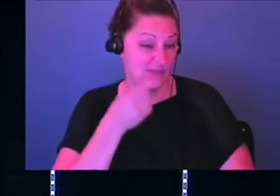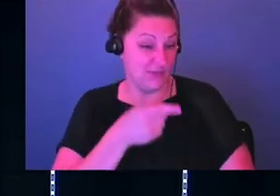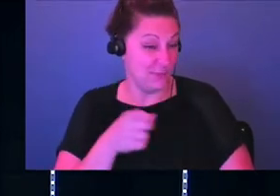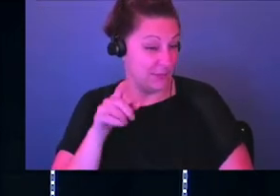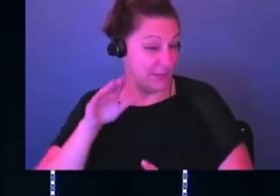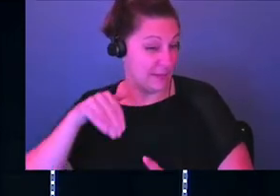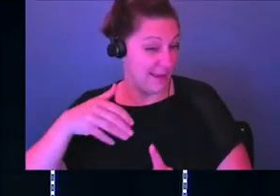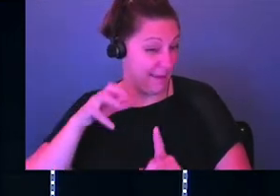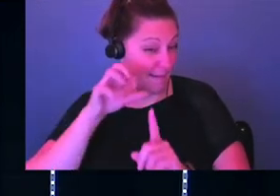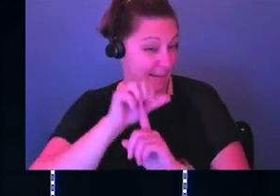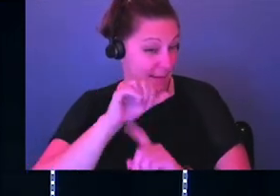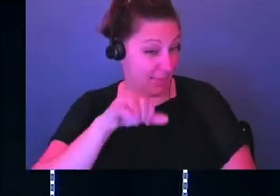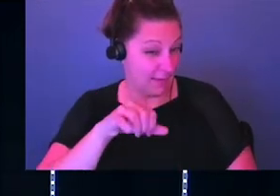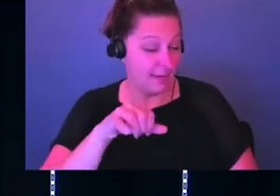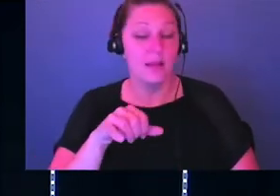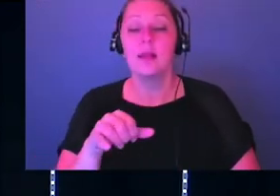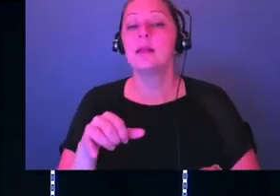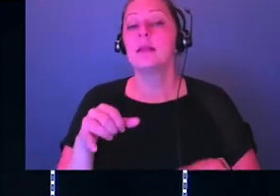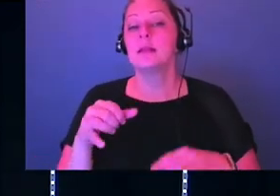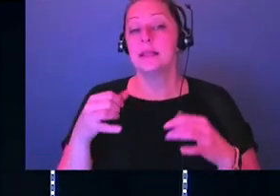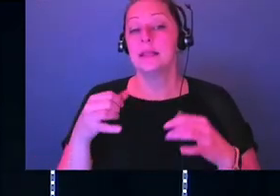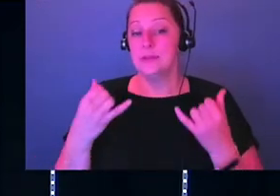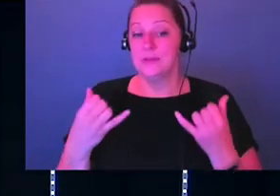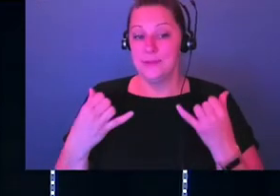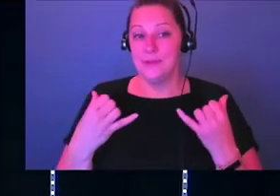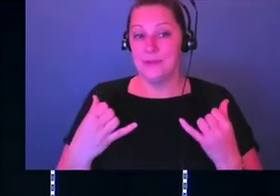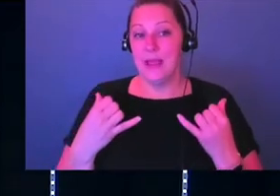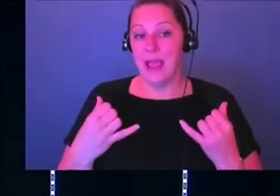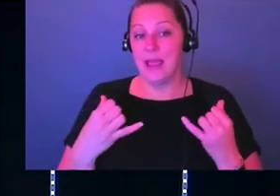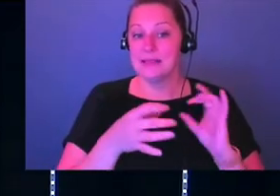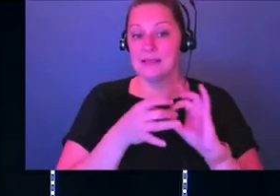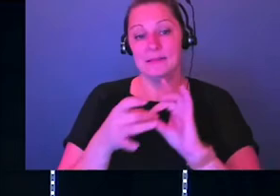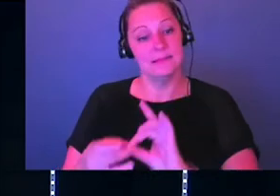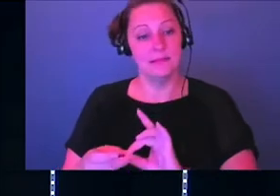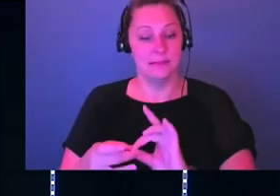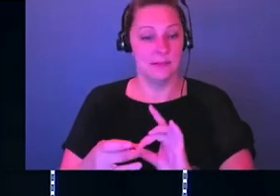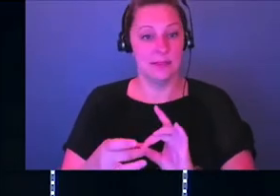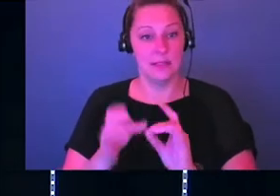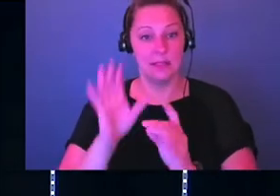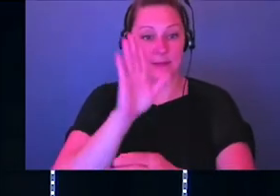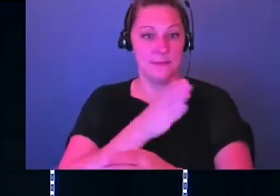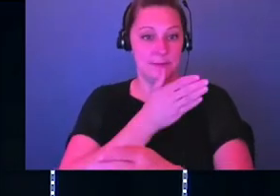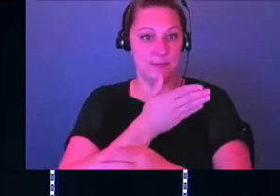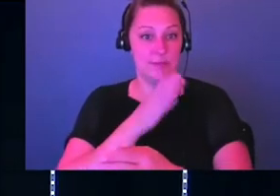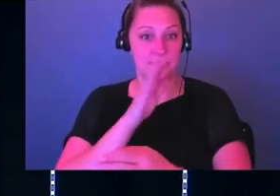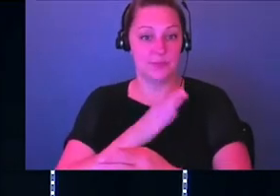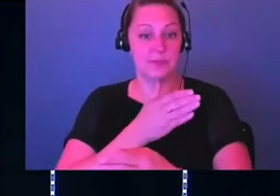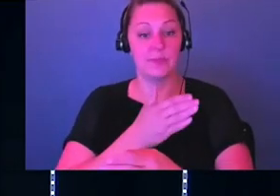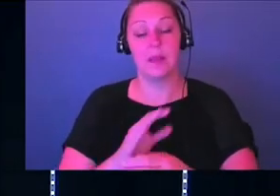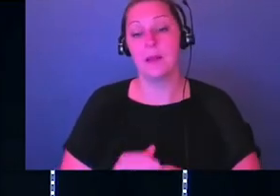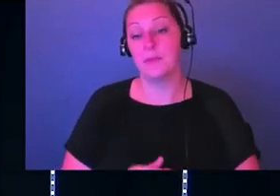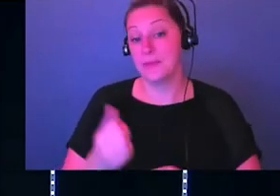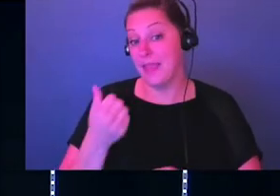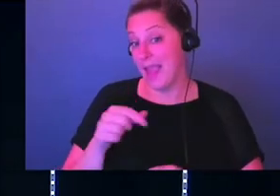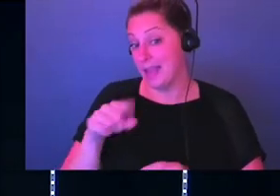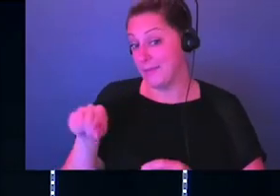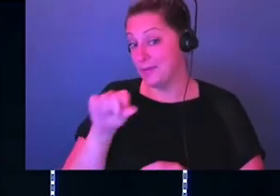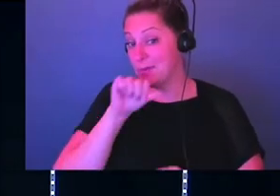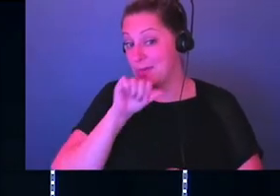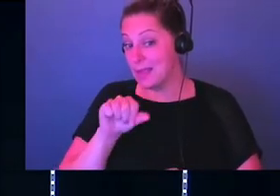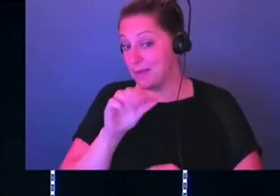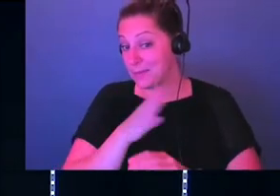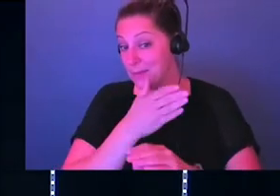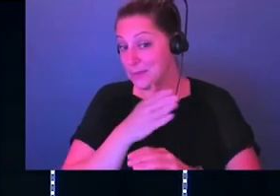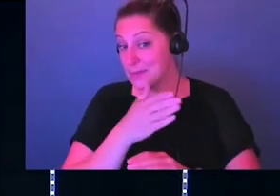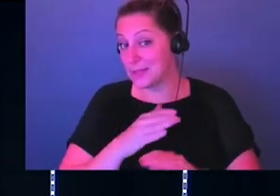the conversation that we're going to have today is all about music, okay? Any music lovers in here? Come on.